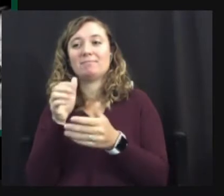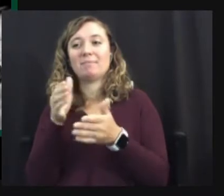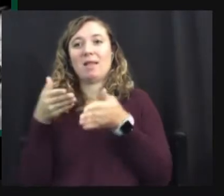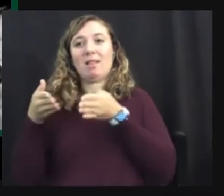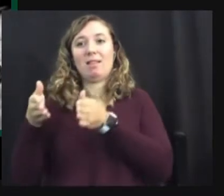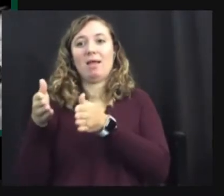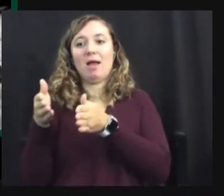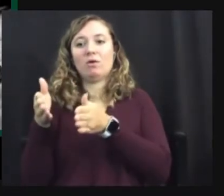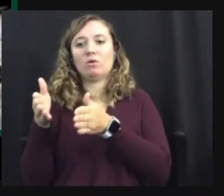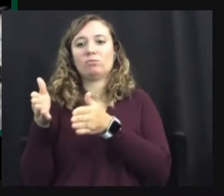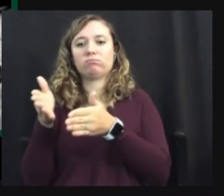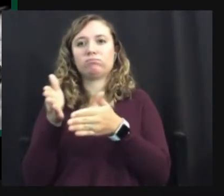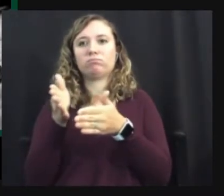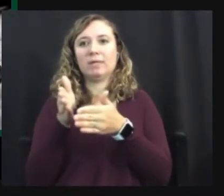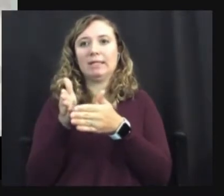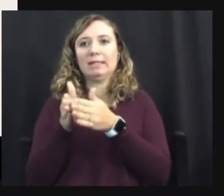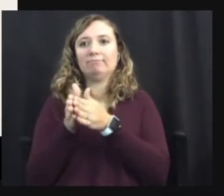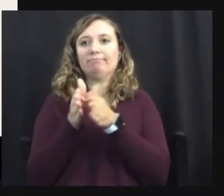Um,